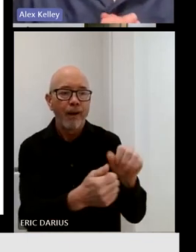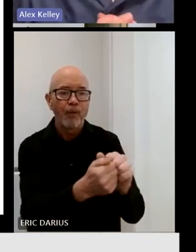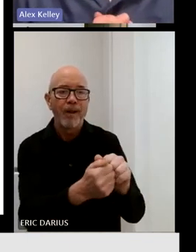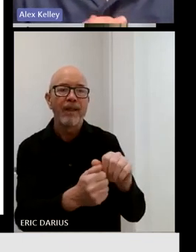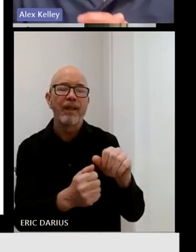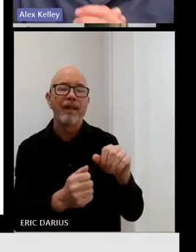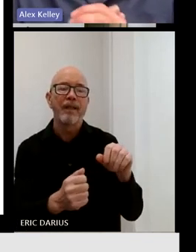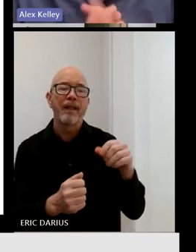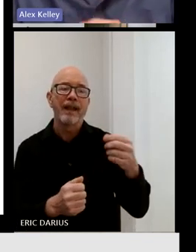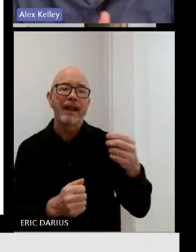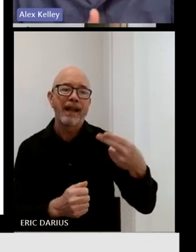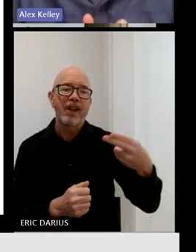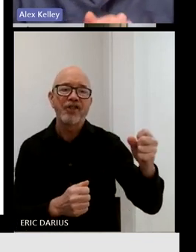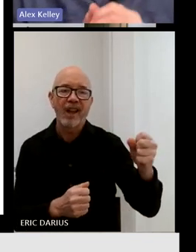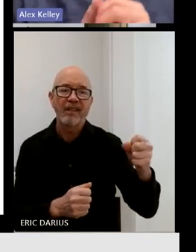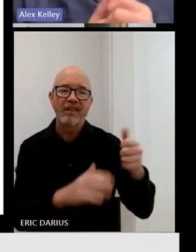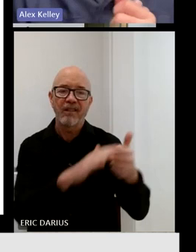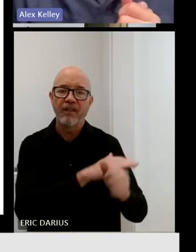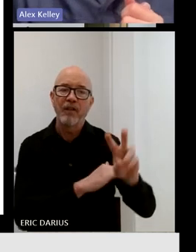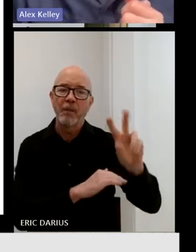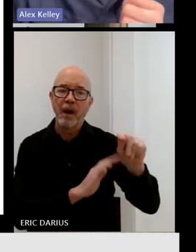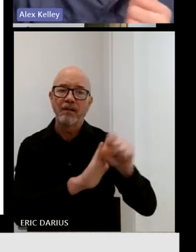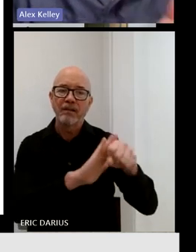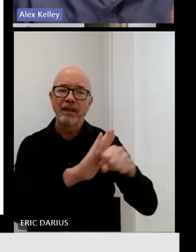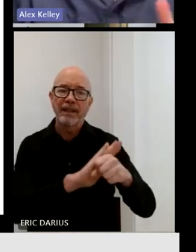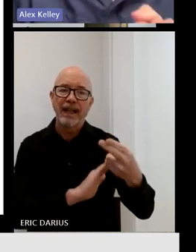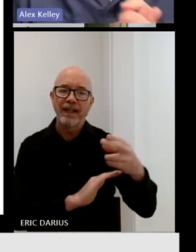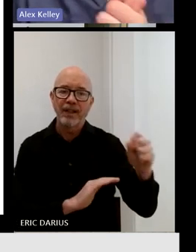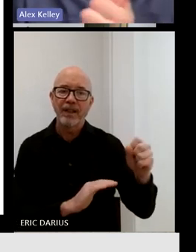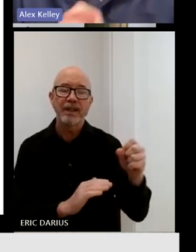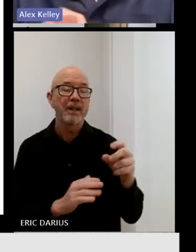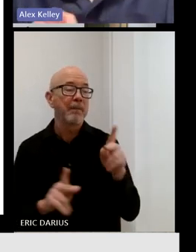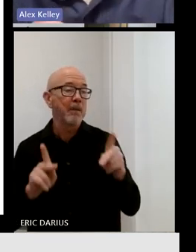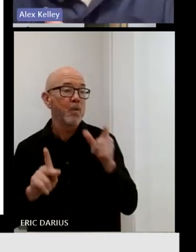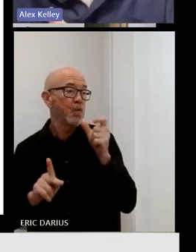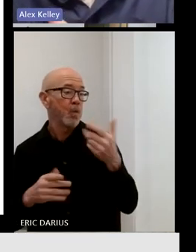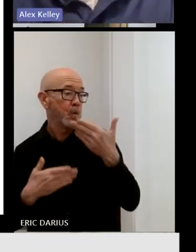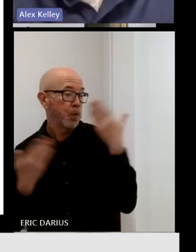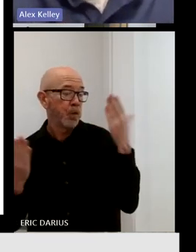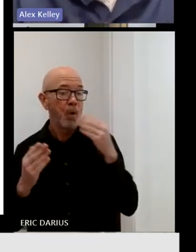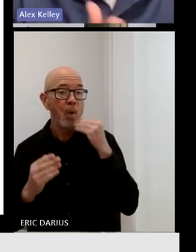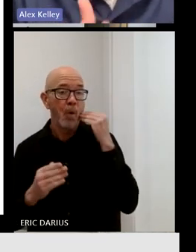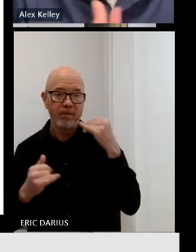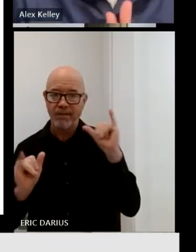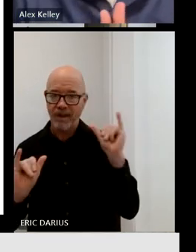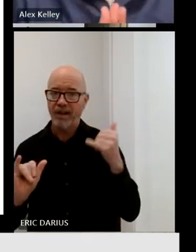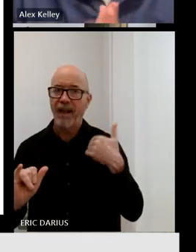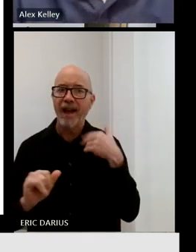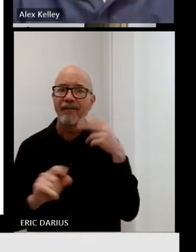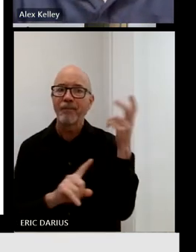ensure that everyone who doesn't have a home in Vermont has continuous access to services.